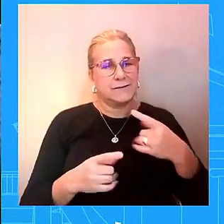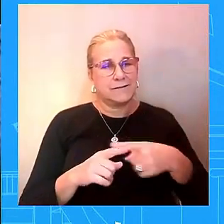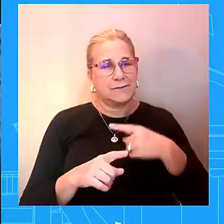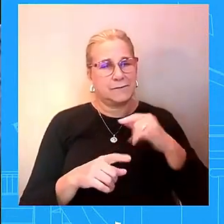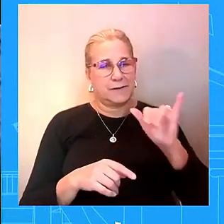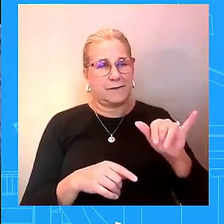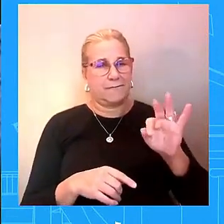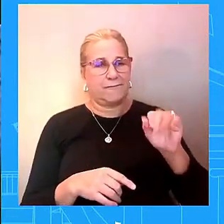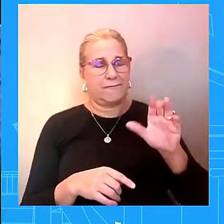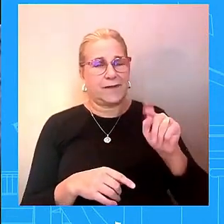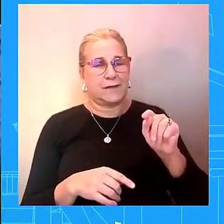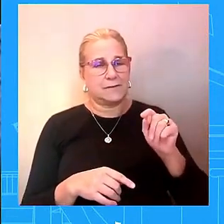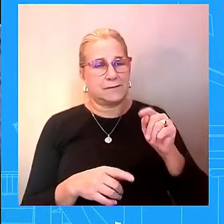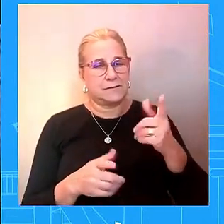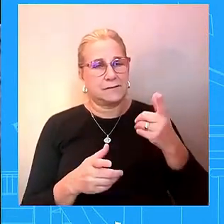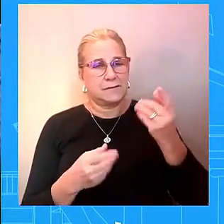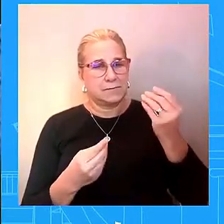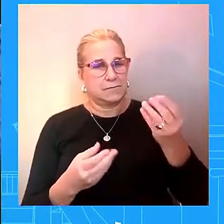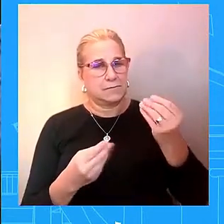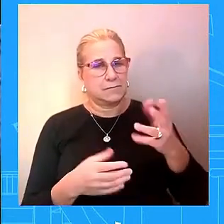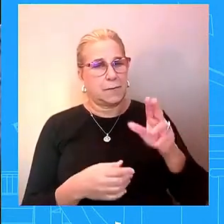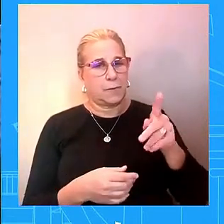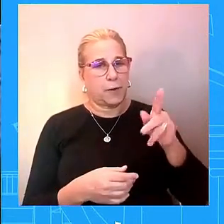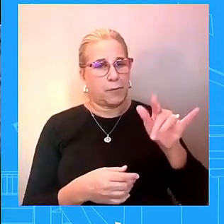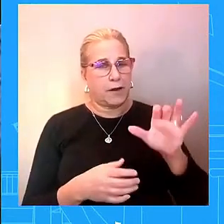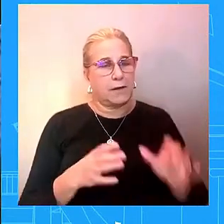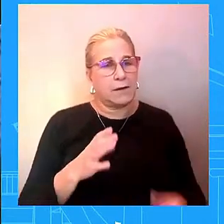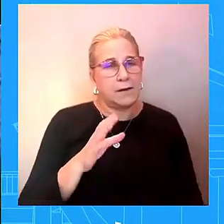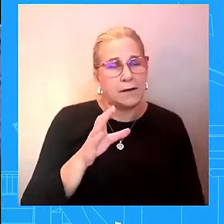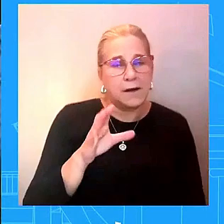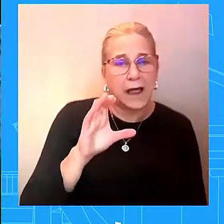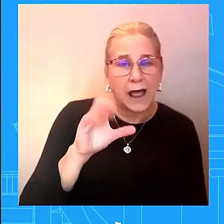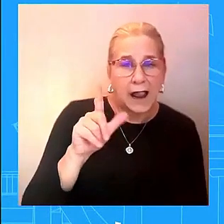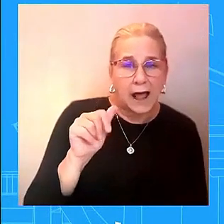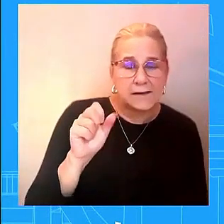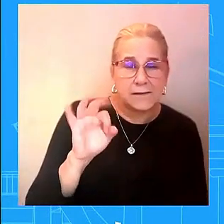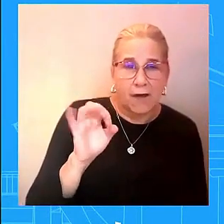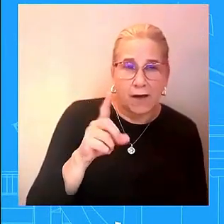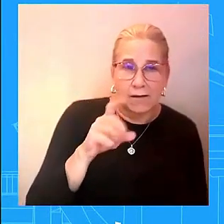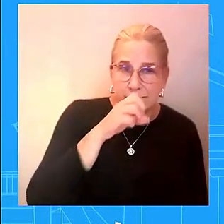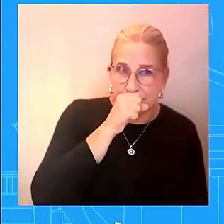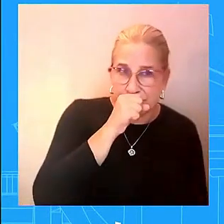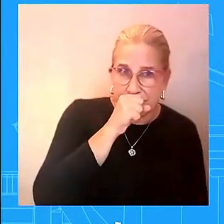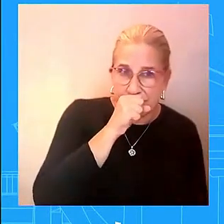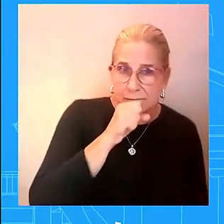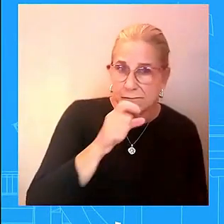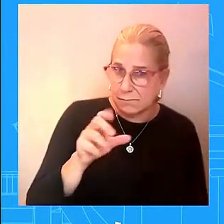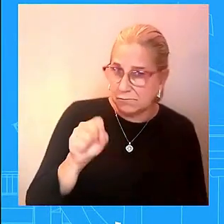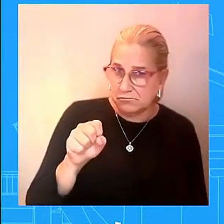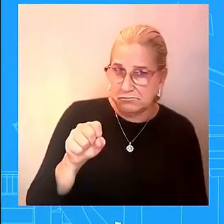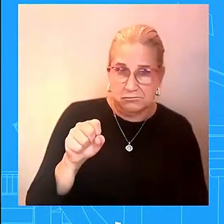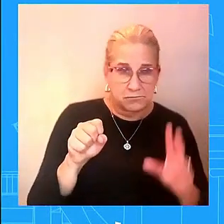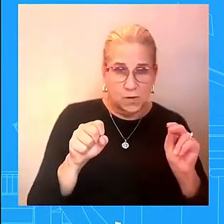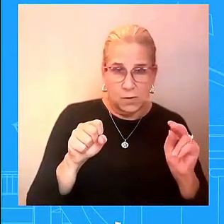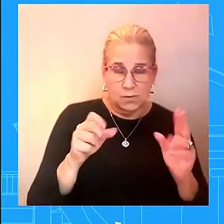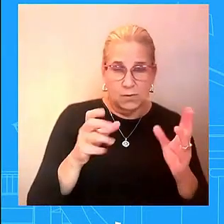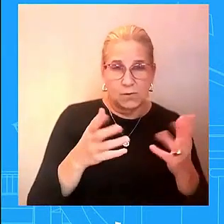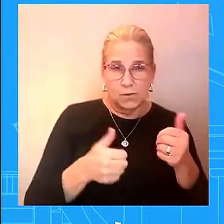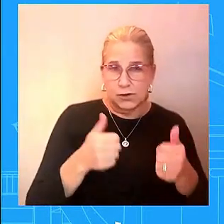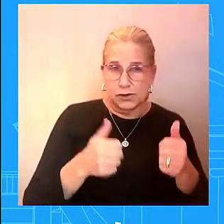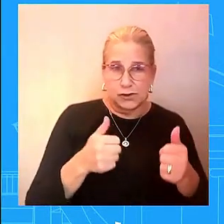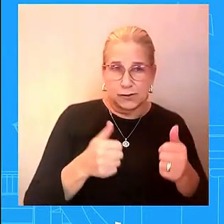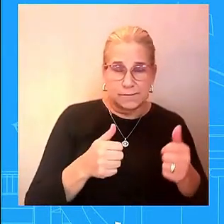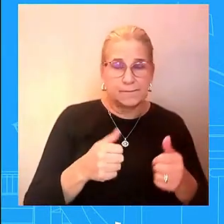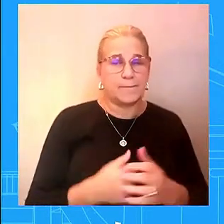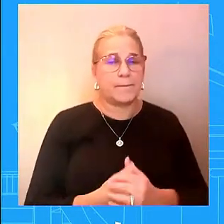that this was classified information i'm just asking yes or no was it look anytime um anytime